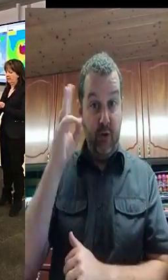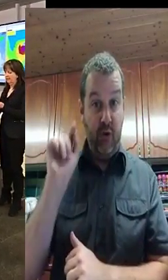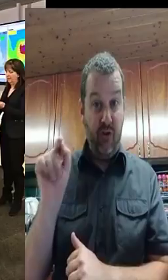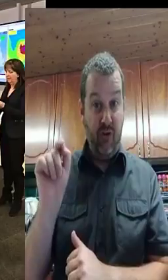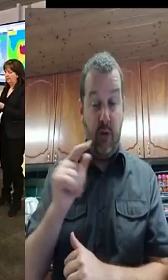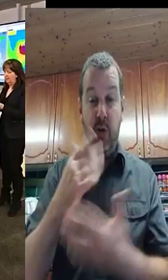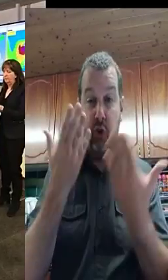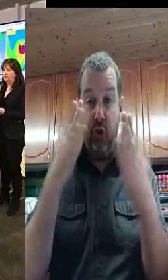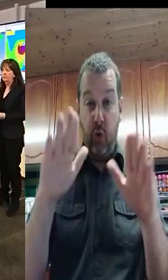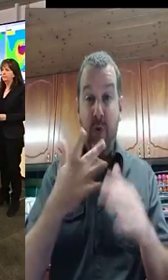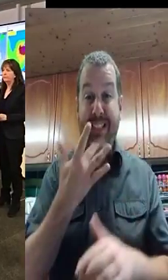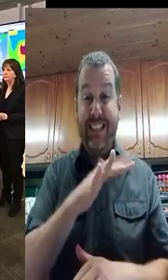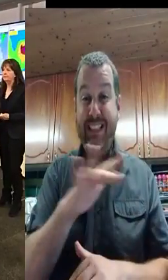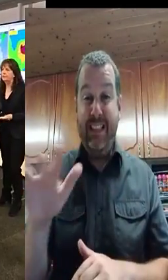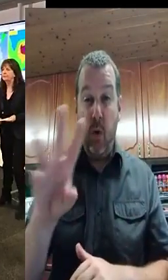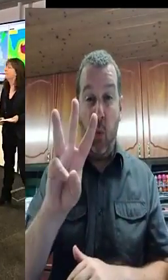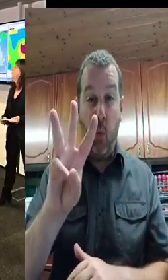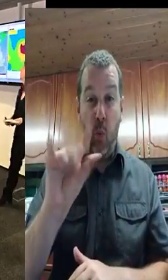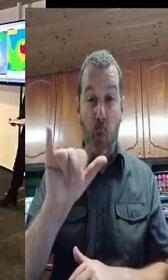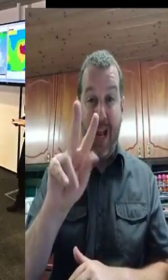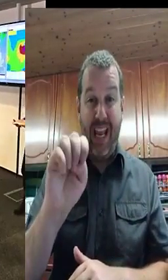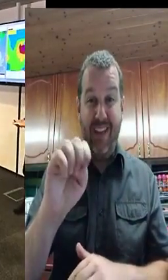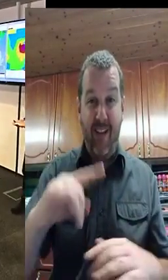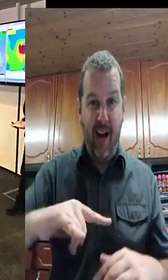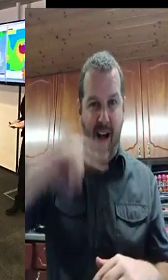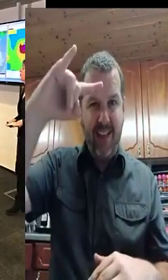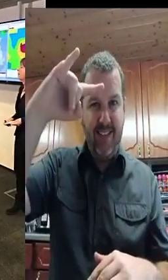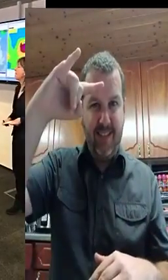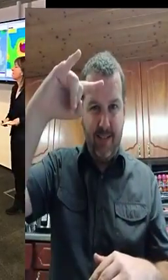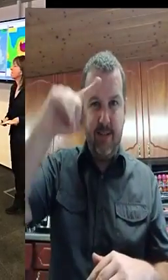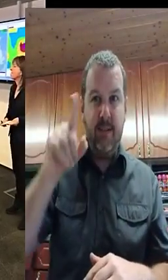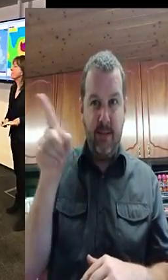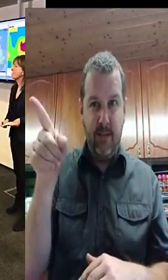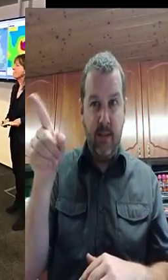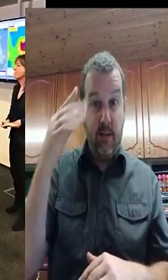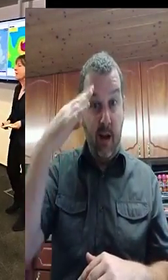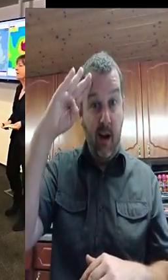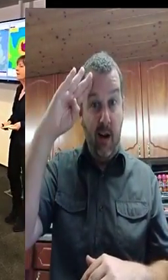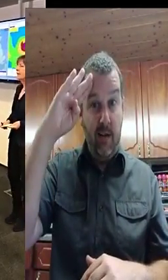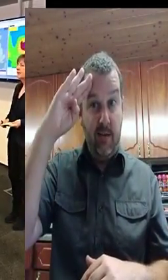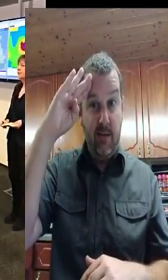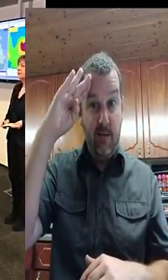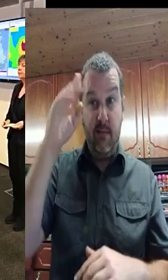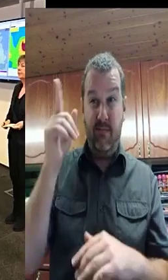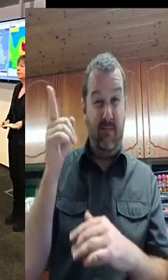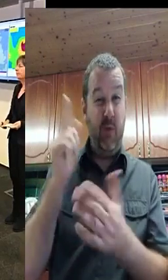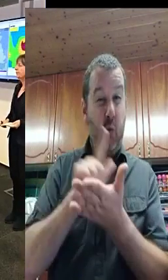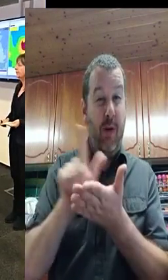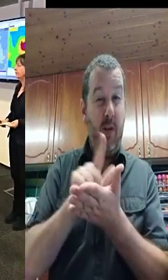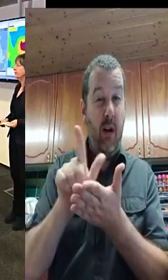here. There's obviously the wind, the actual damage that they can do. And, obviously, we've seen what wind does in terms of